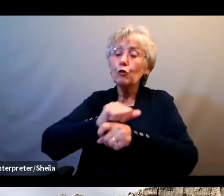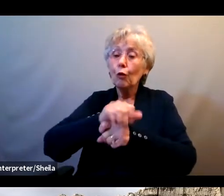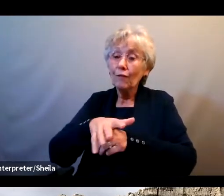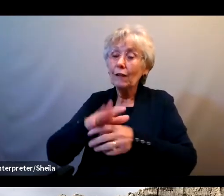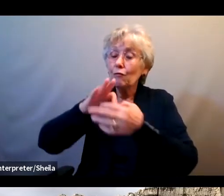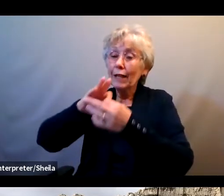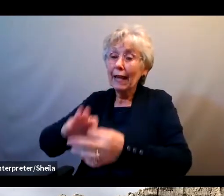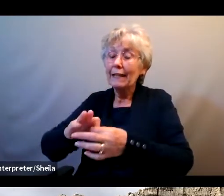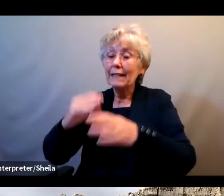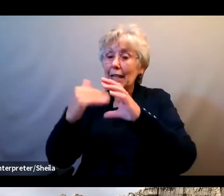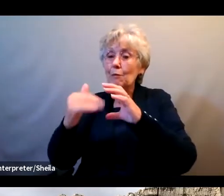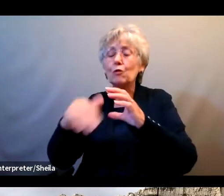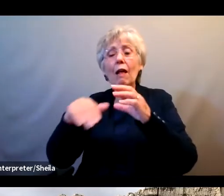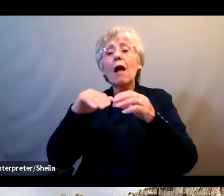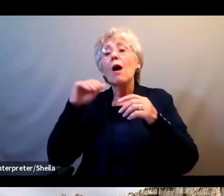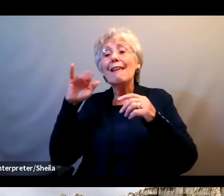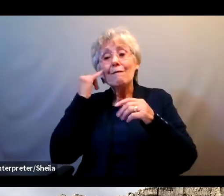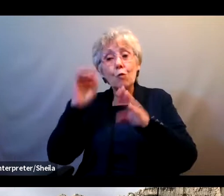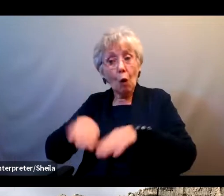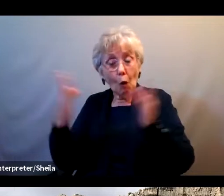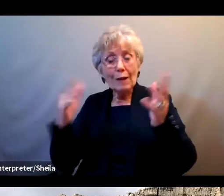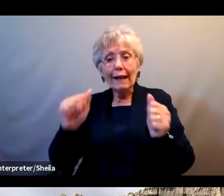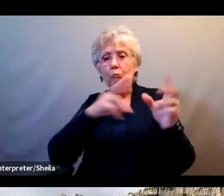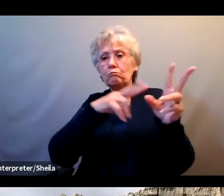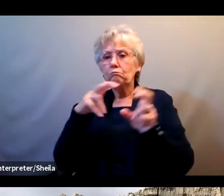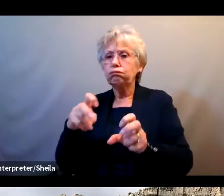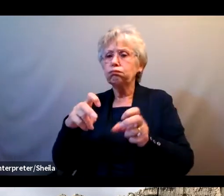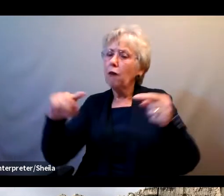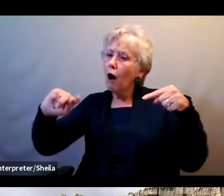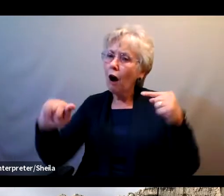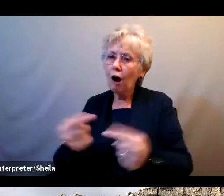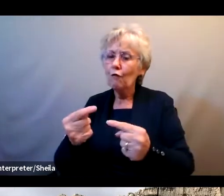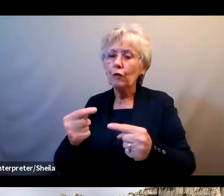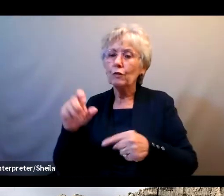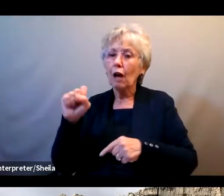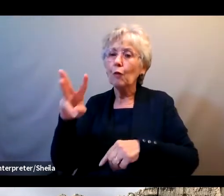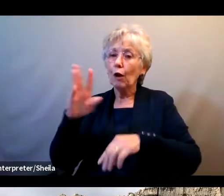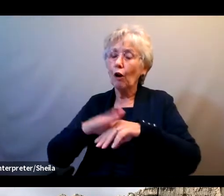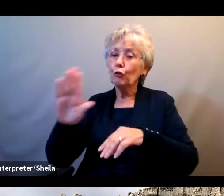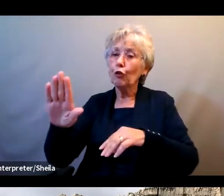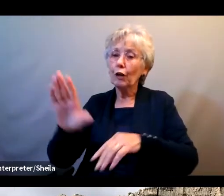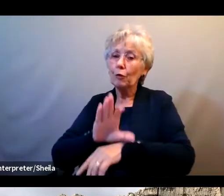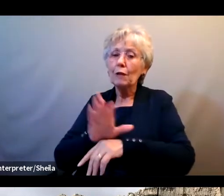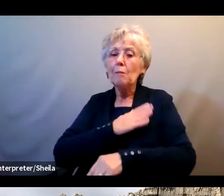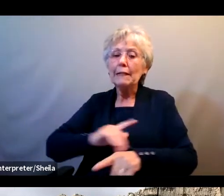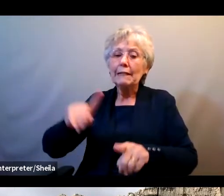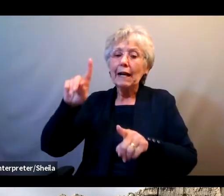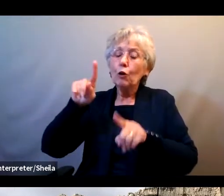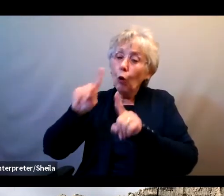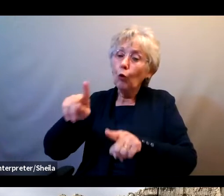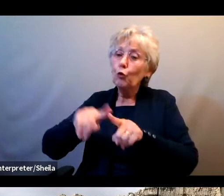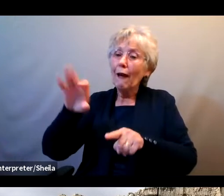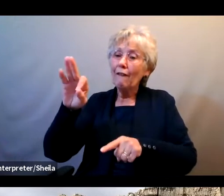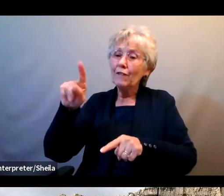download harmful software onto your computer. And please visit that link ftc.gov slash